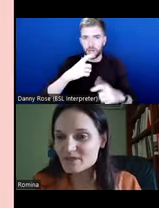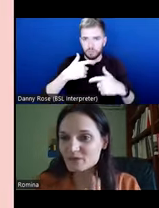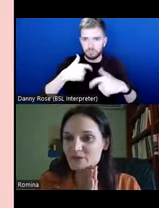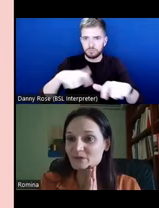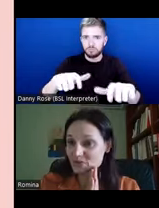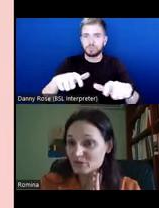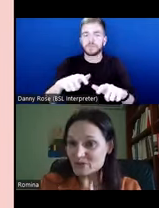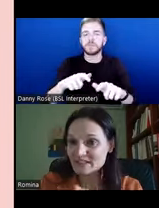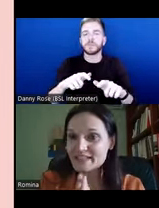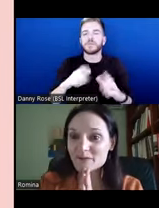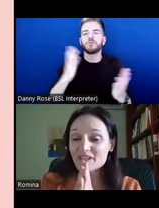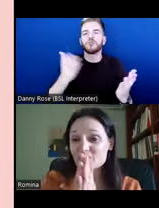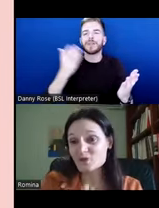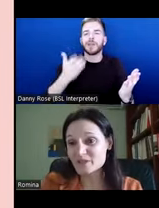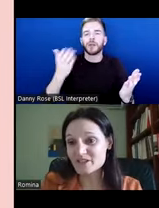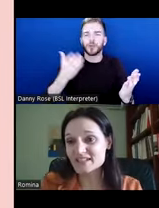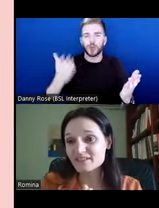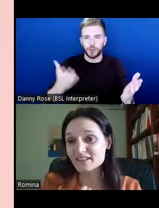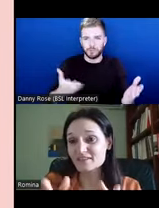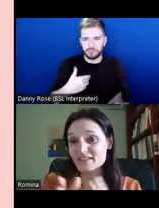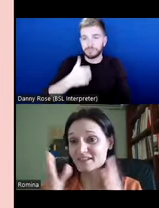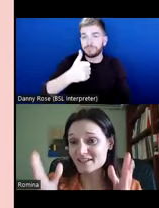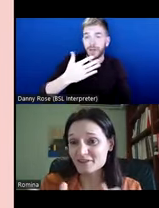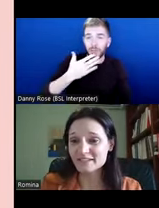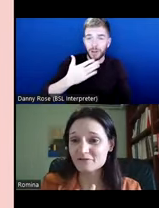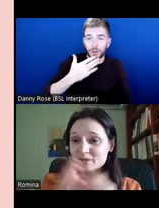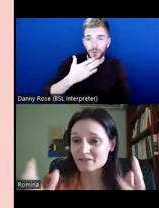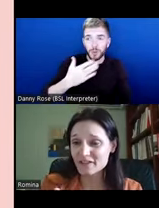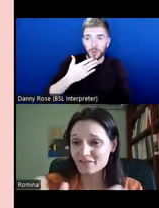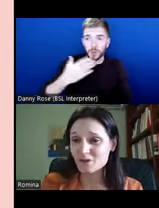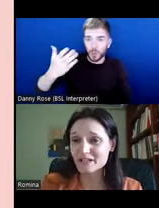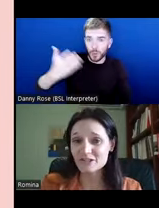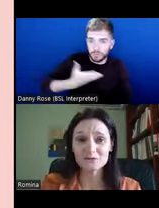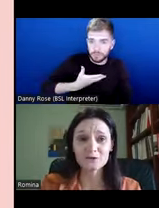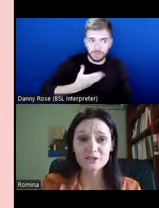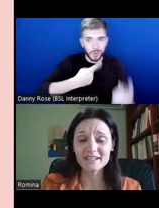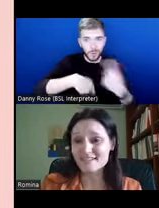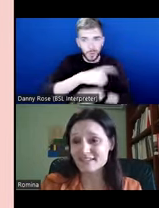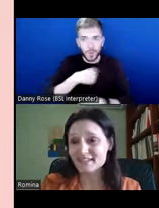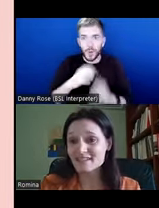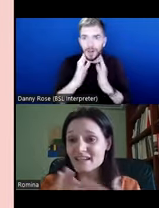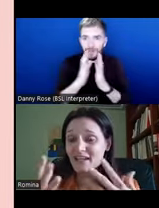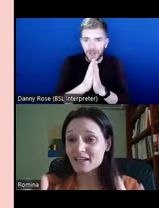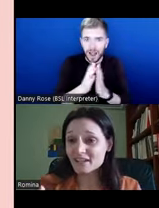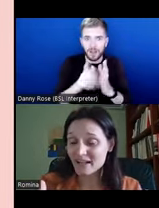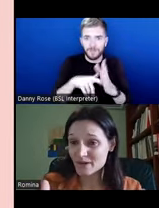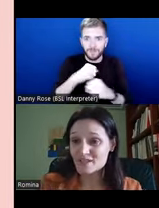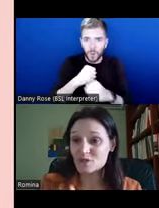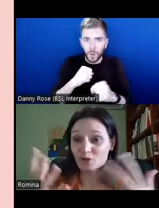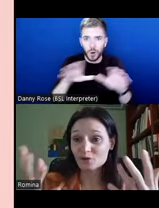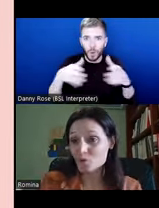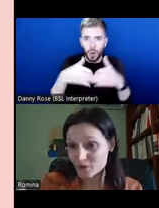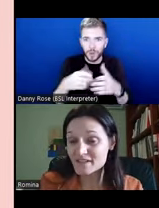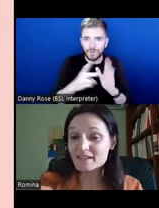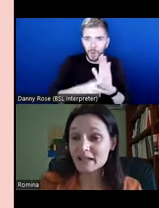mode so that we don't lose any time. Thank you so much, Asifa and Elsa and Zahra and everyone, the Faith and Val Coalition, for organising this and allowing